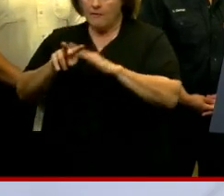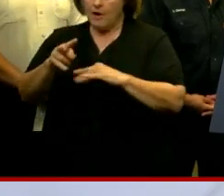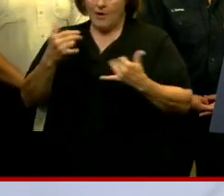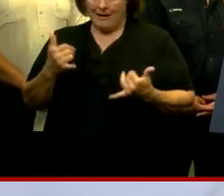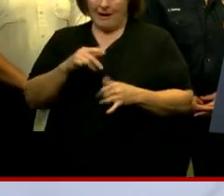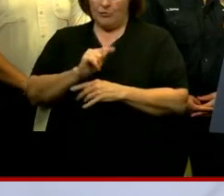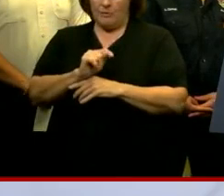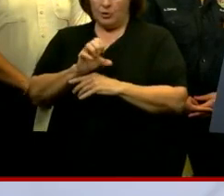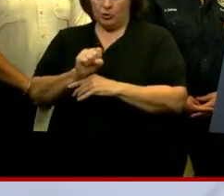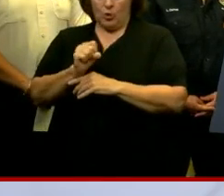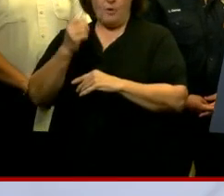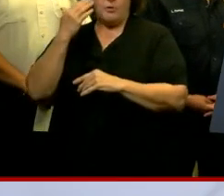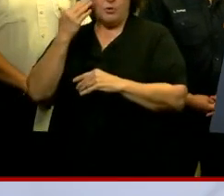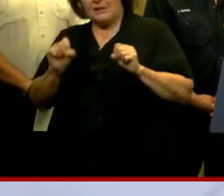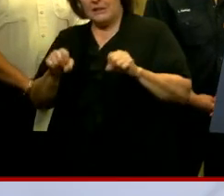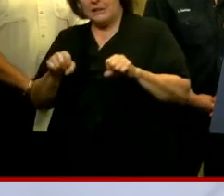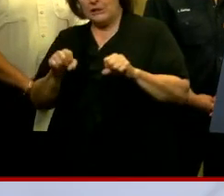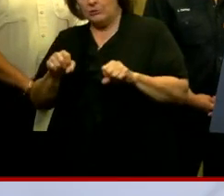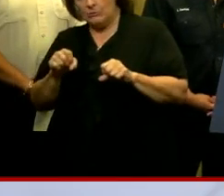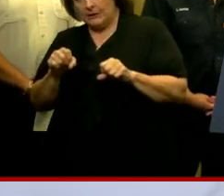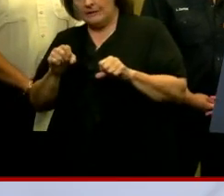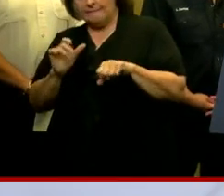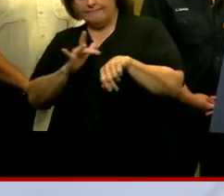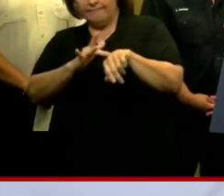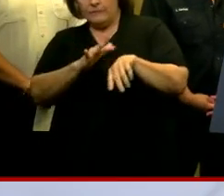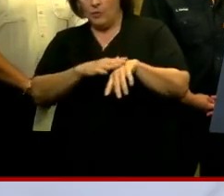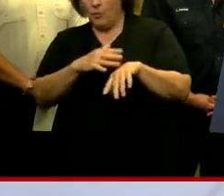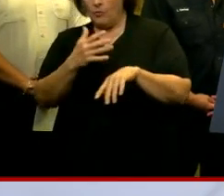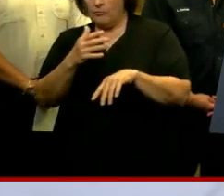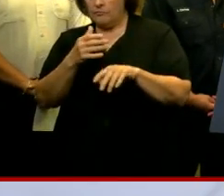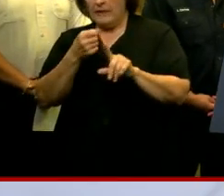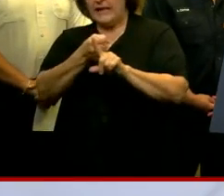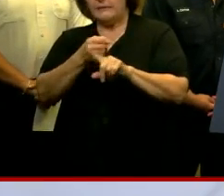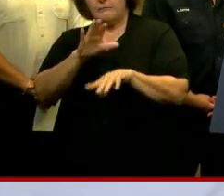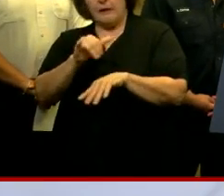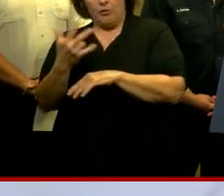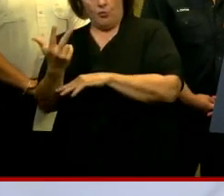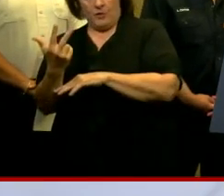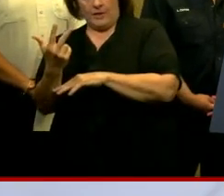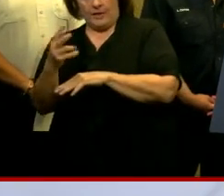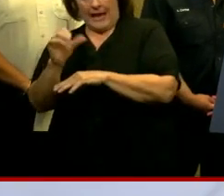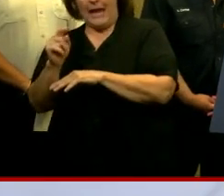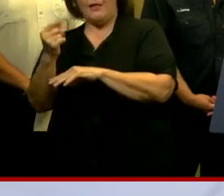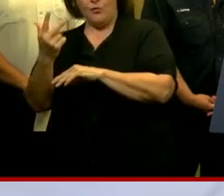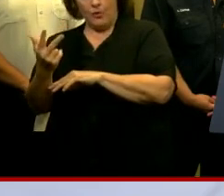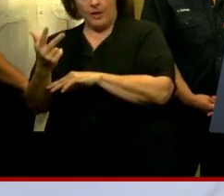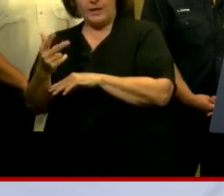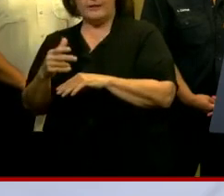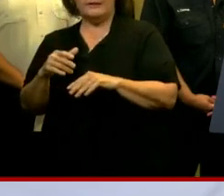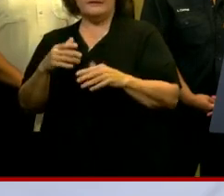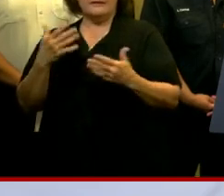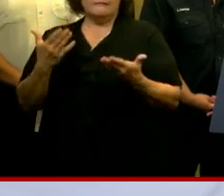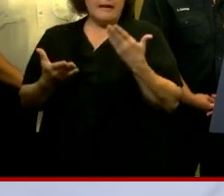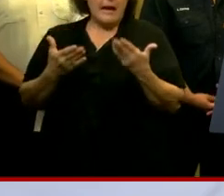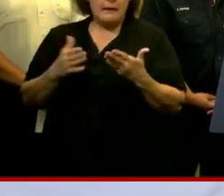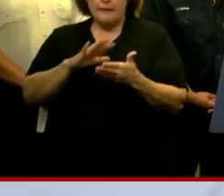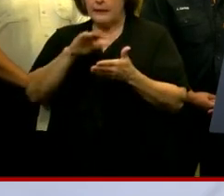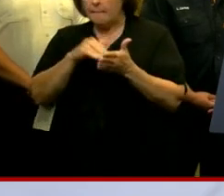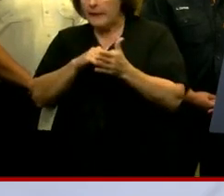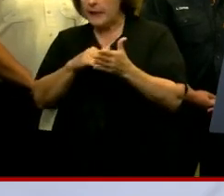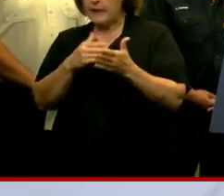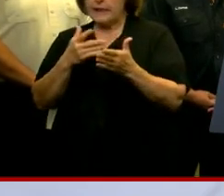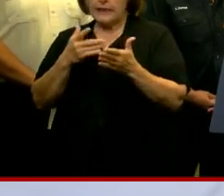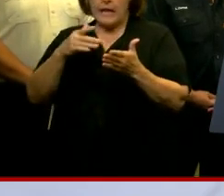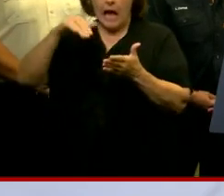storm right now. We know that potentially it could come ashore as a three, as either, you know, this morning a lower level three. It could be a mid or higher